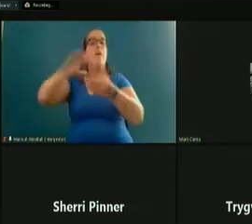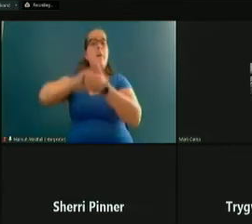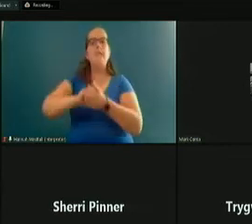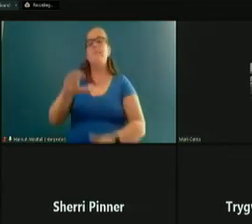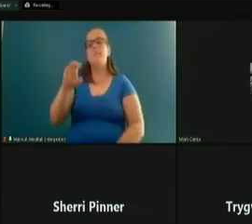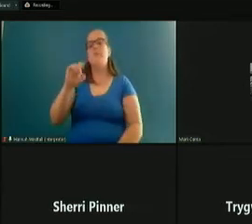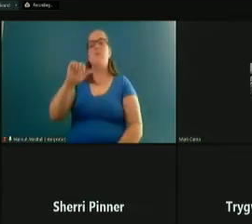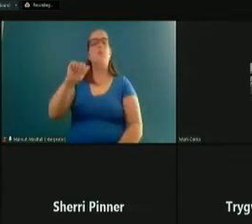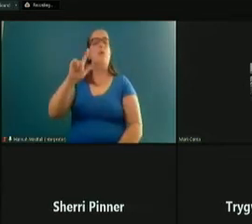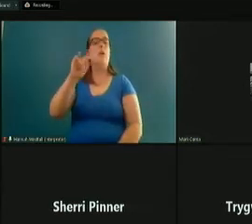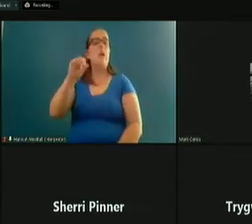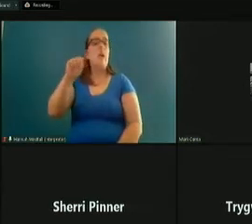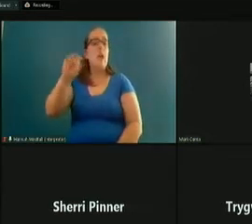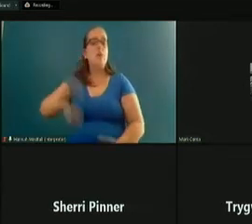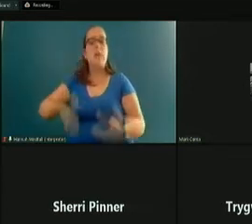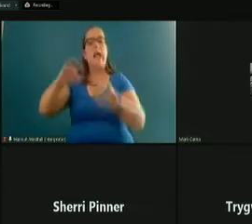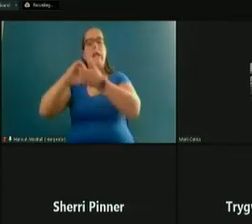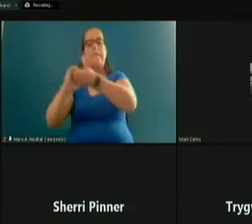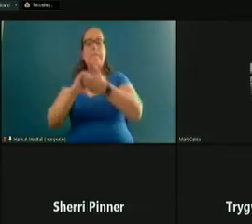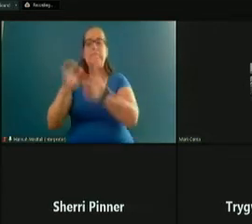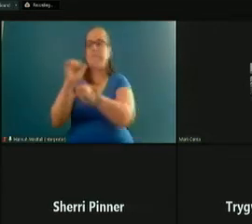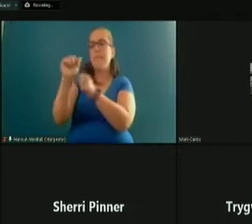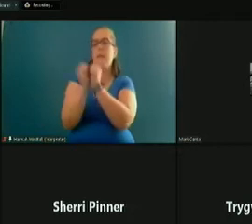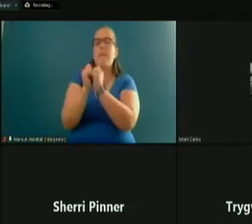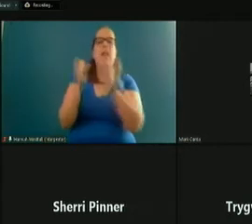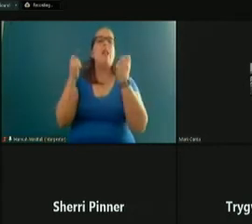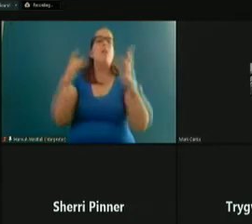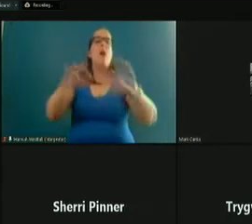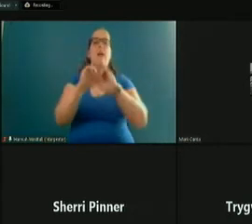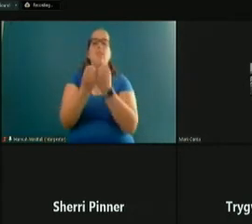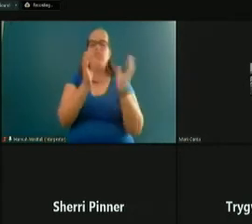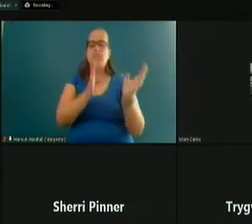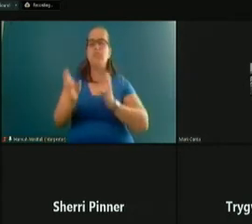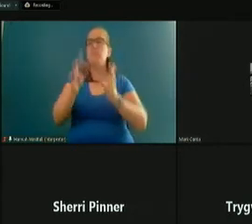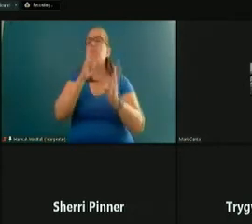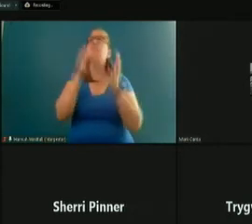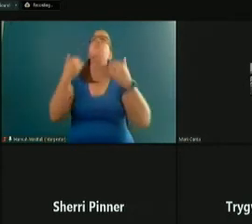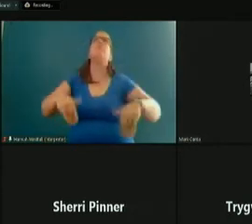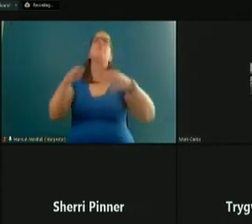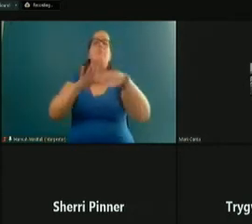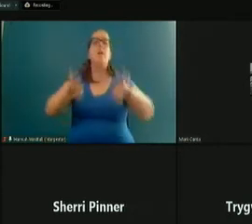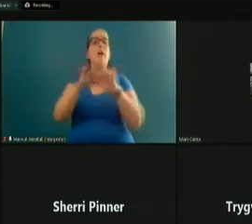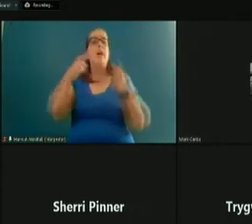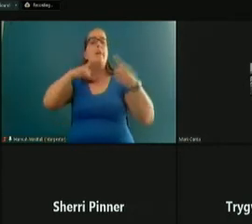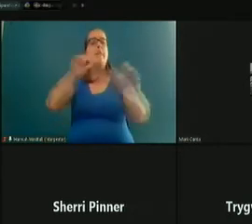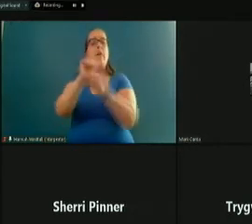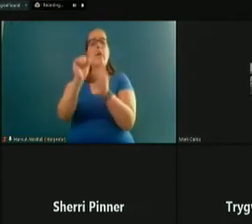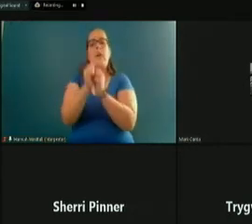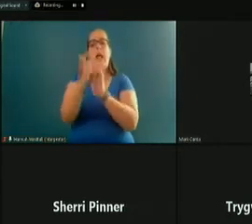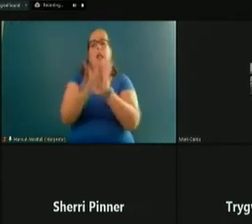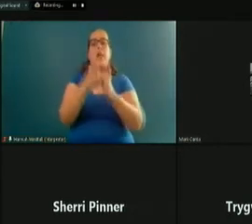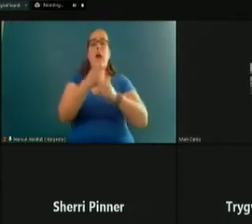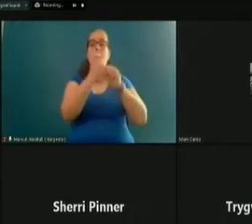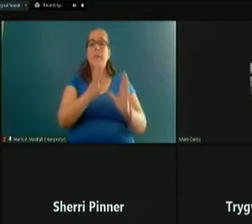collaboration with a lot of organization is absolutely essential to successfully working with lawmakers and state